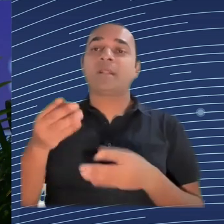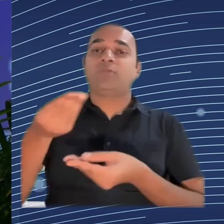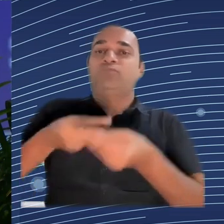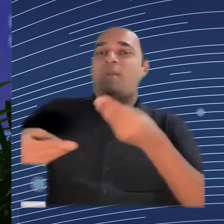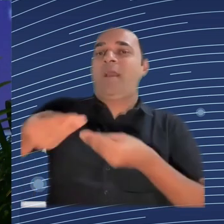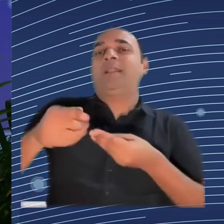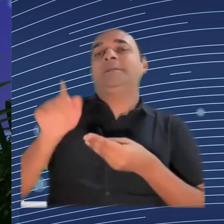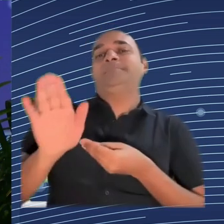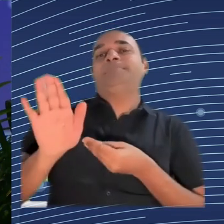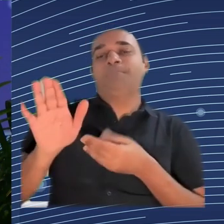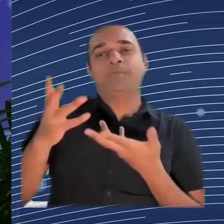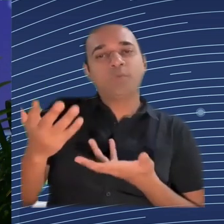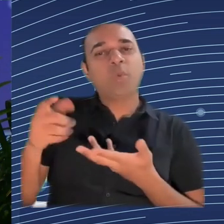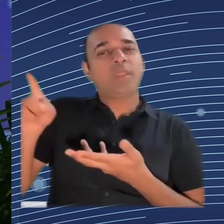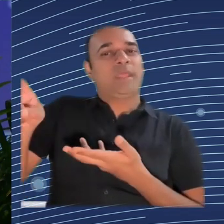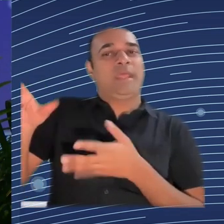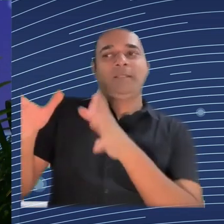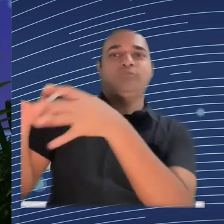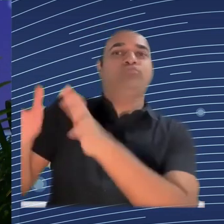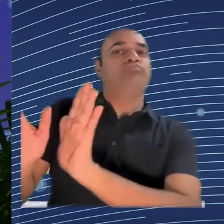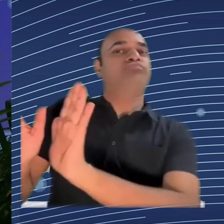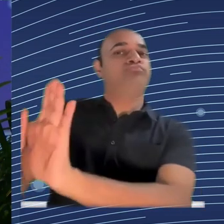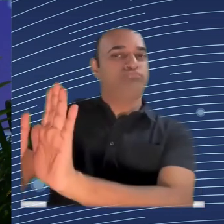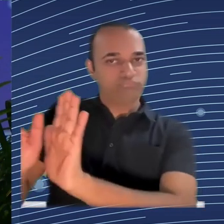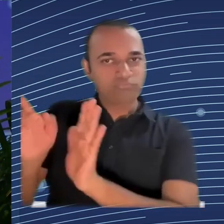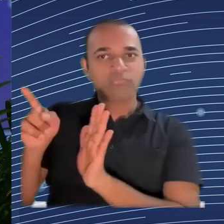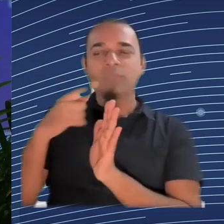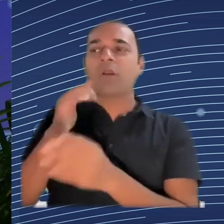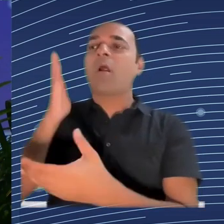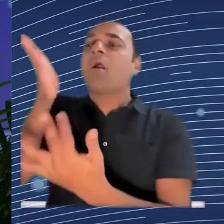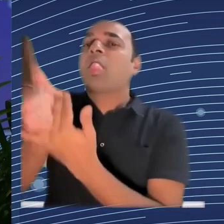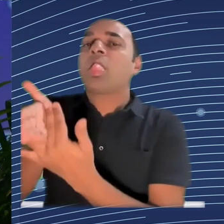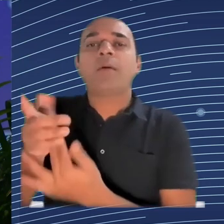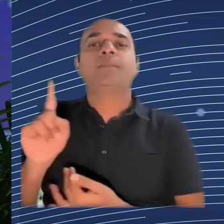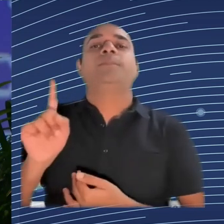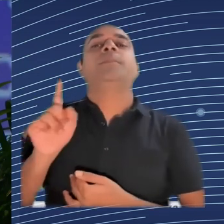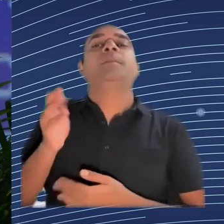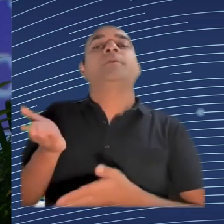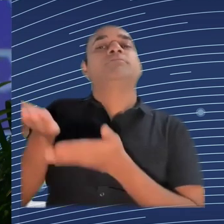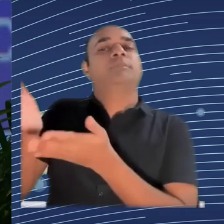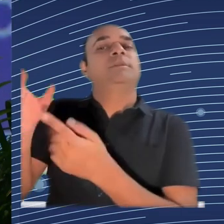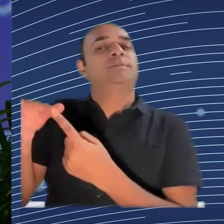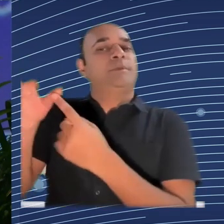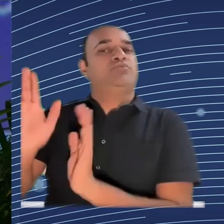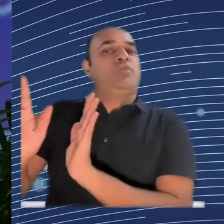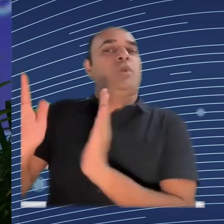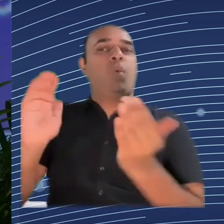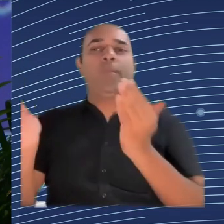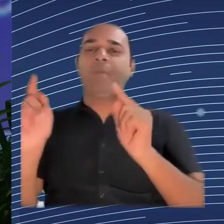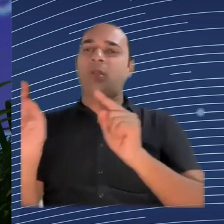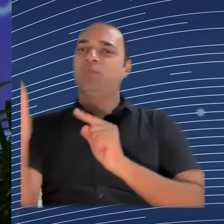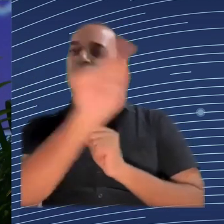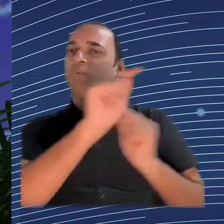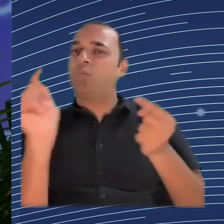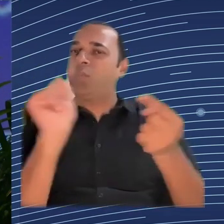basis agreement of 2020. We are looking forward to looking into the practice as it evolves with our trade union colleagues. And we'll be